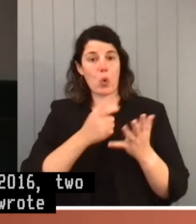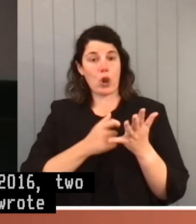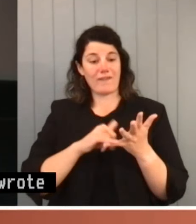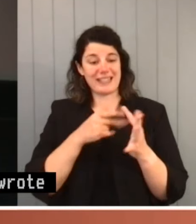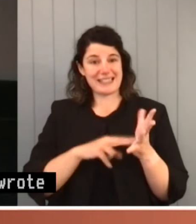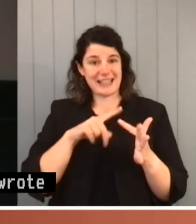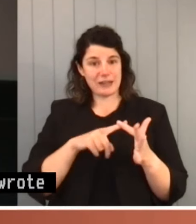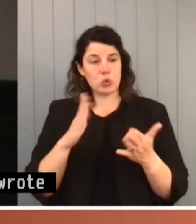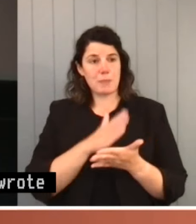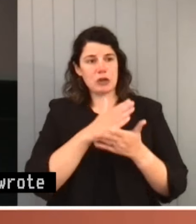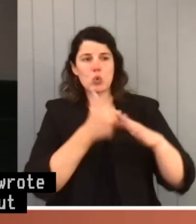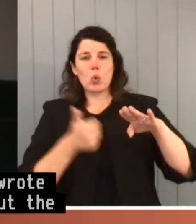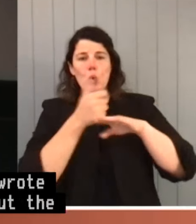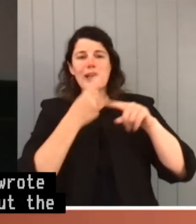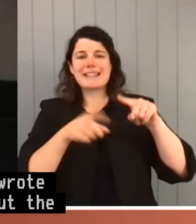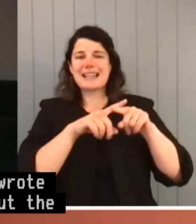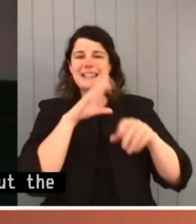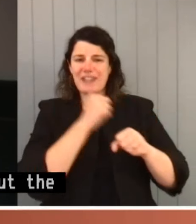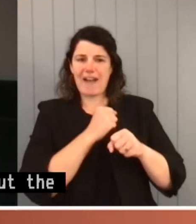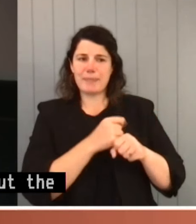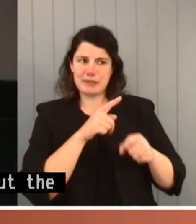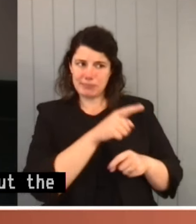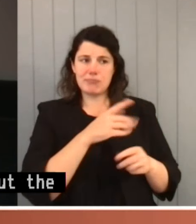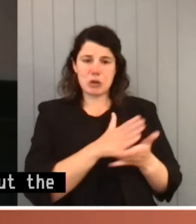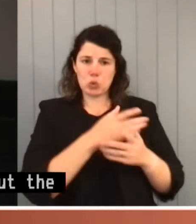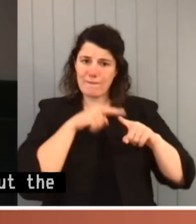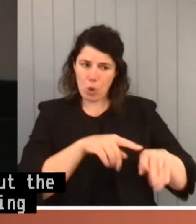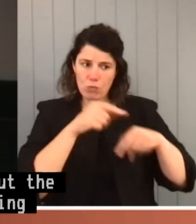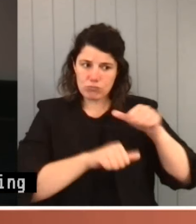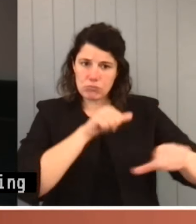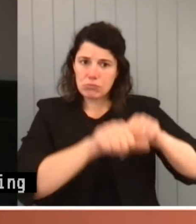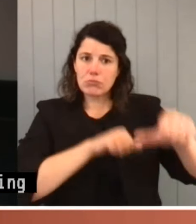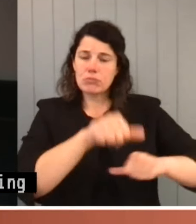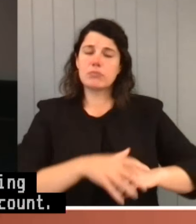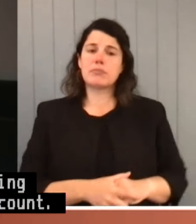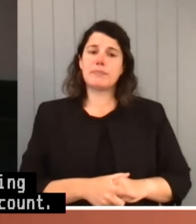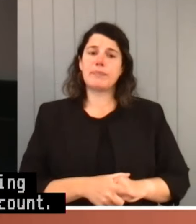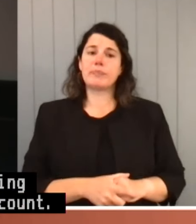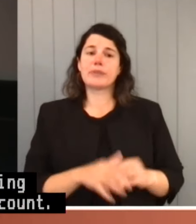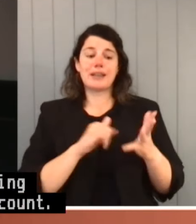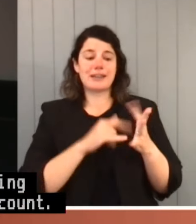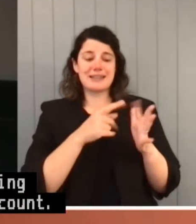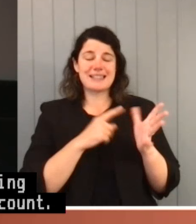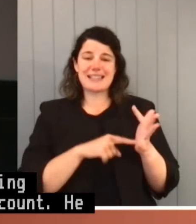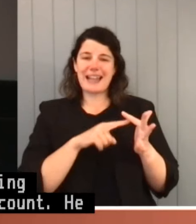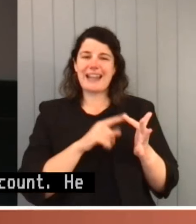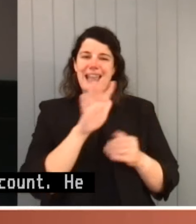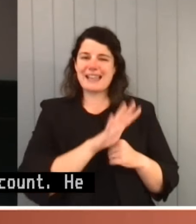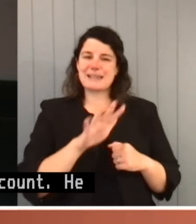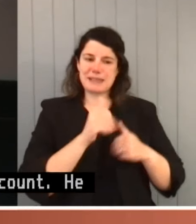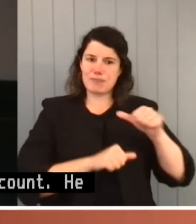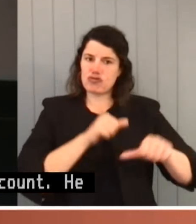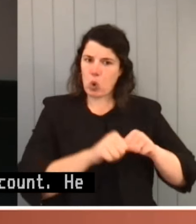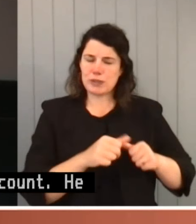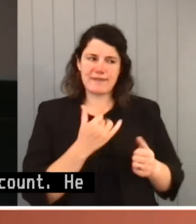account. He particularly emphasised the importance of the Senate estimates process. And he offered a very